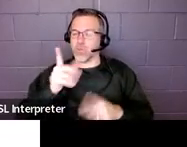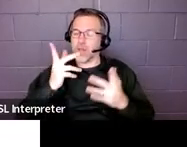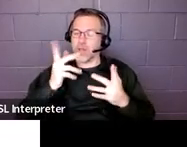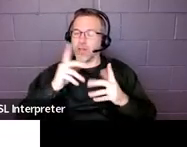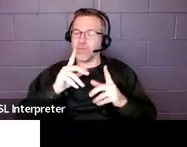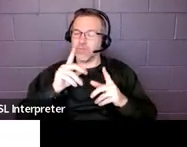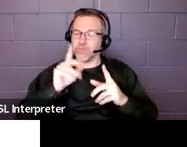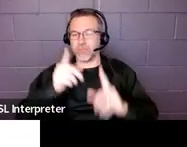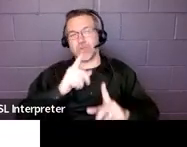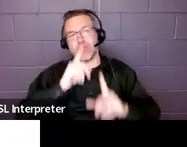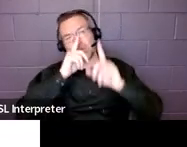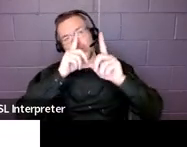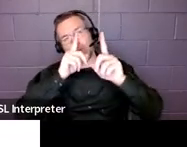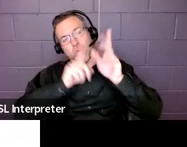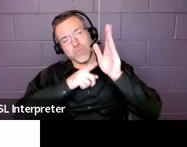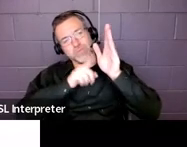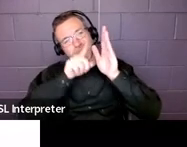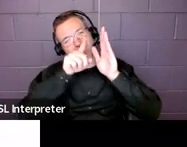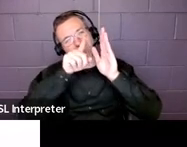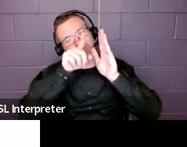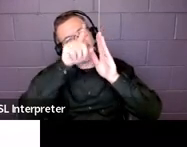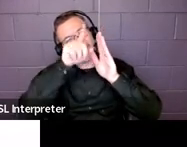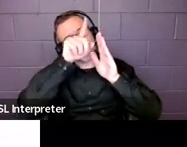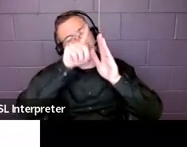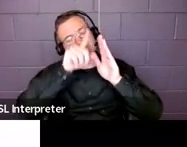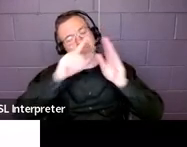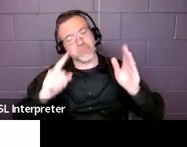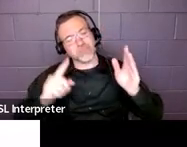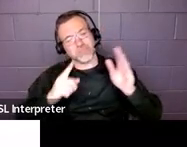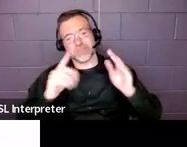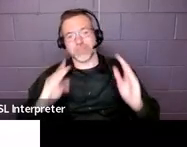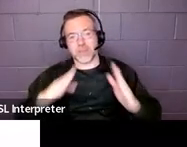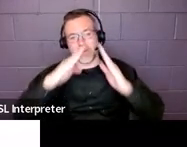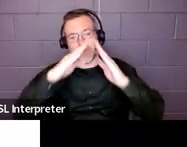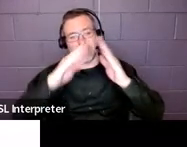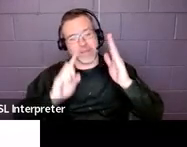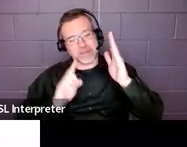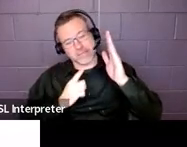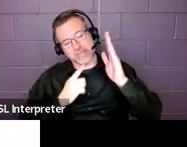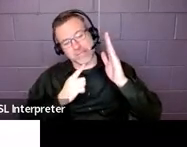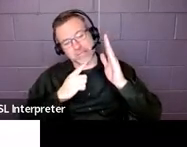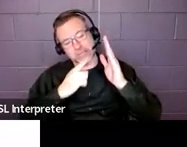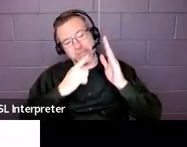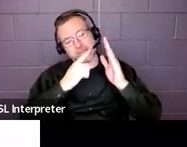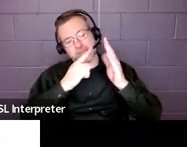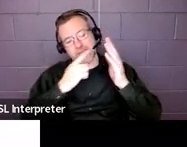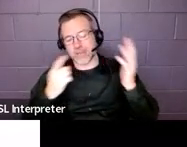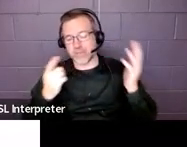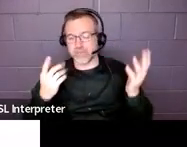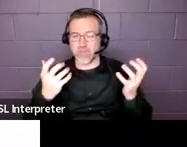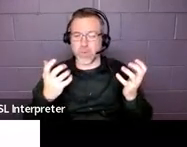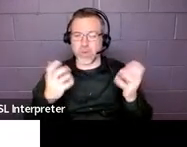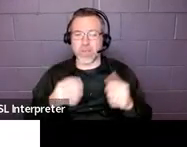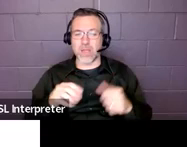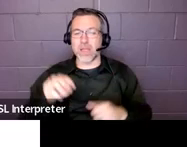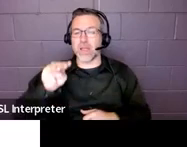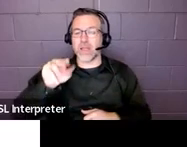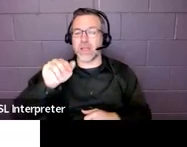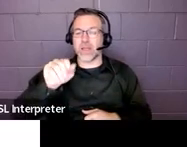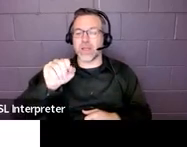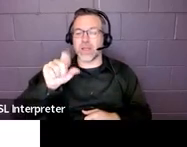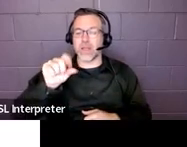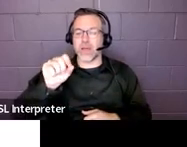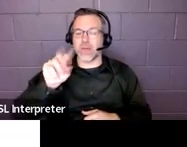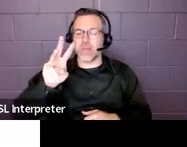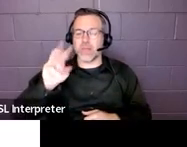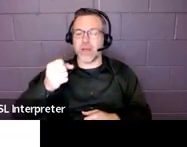we want all of our kids to be is at the top of their pyramid. And you know, if you think about Maslow's hierarchy and all that,